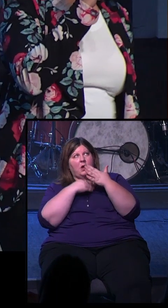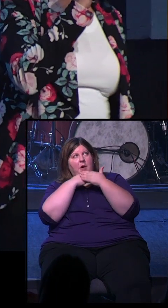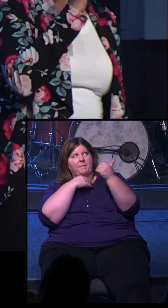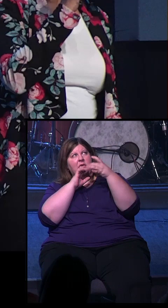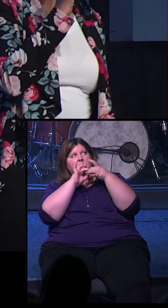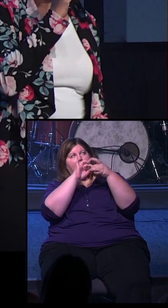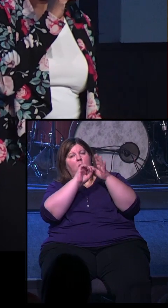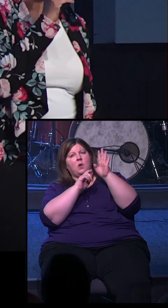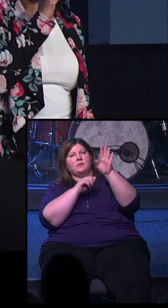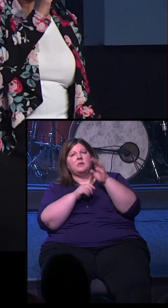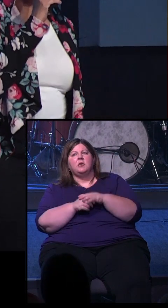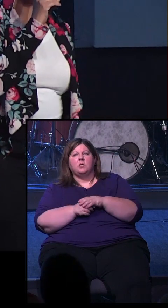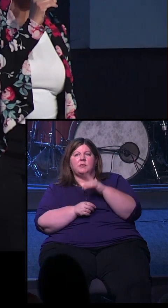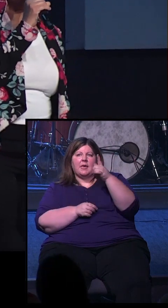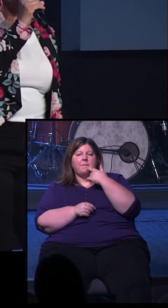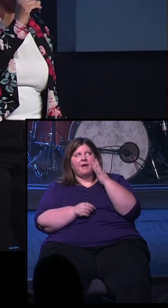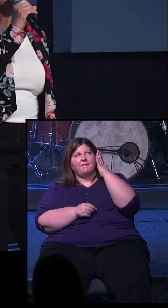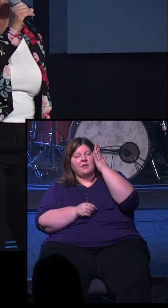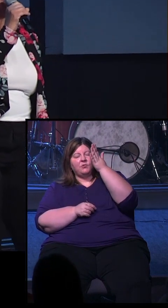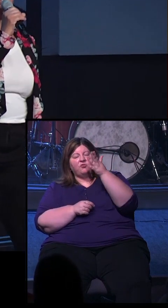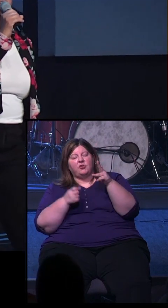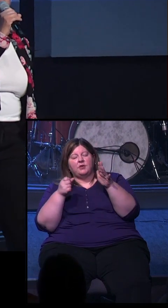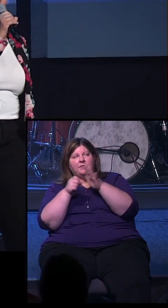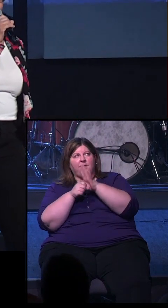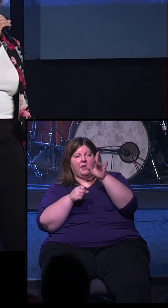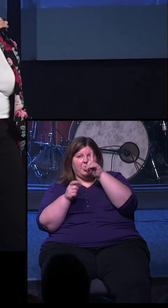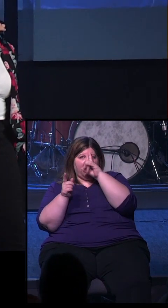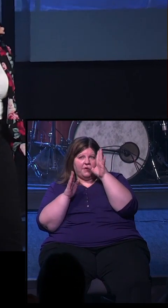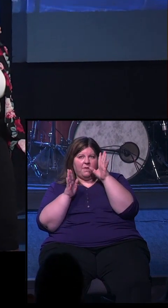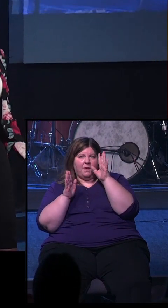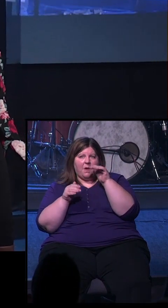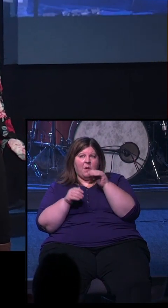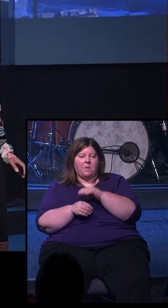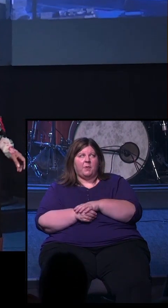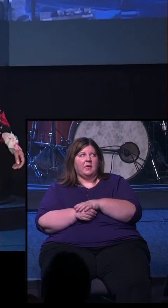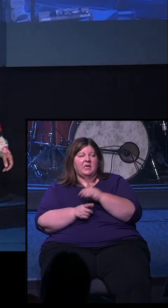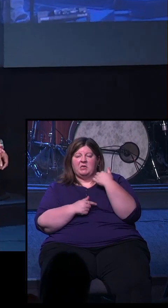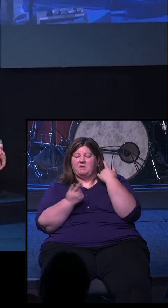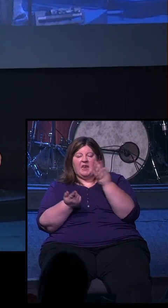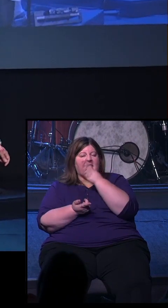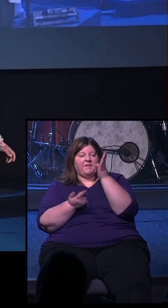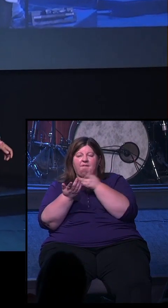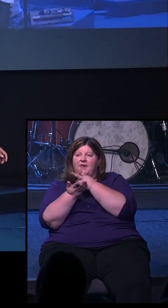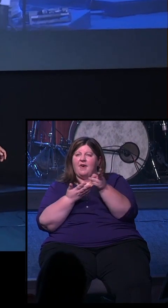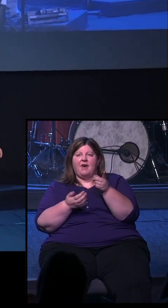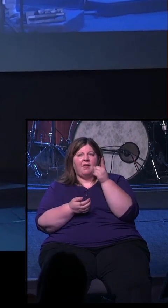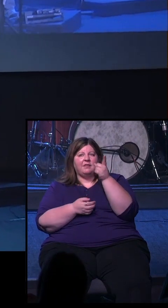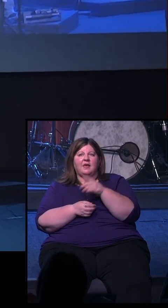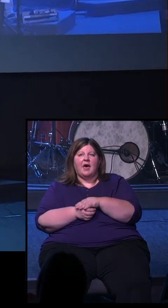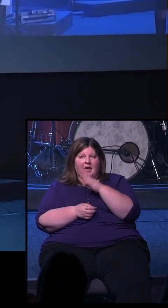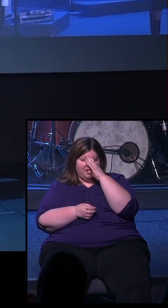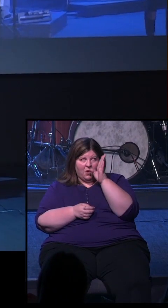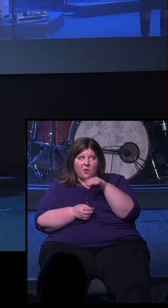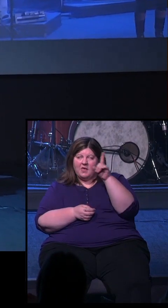You called me yours. You said my future's full of your hope. You've never failed,